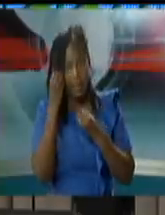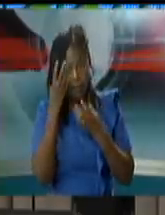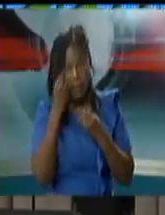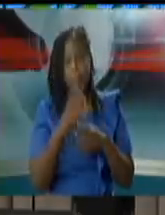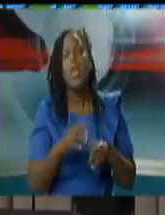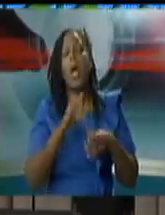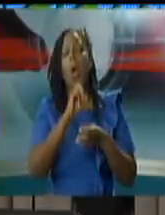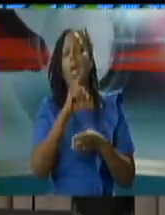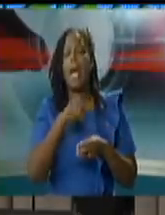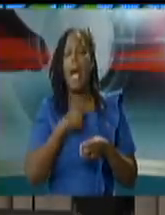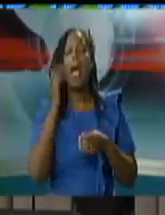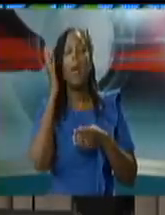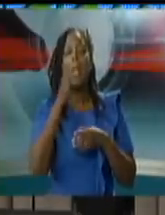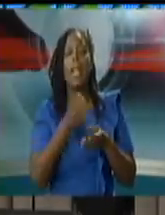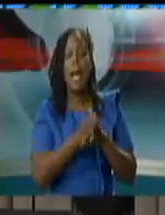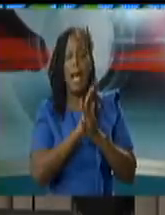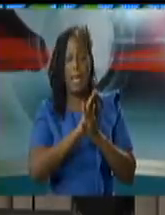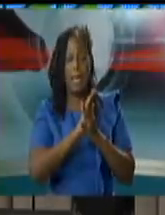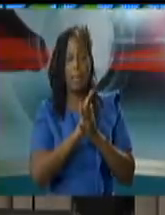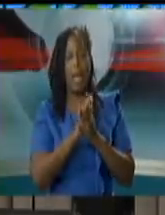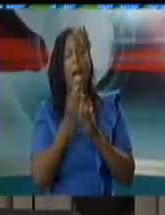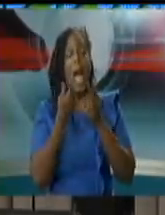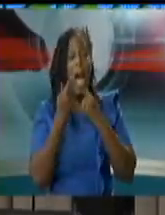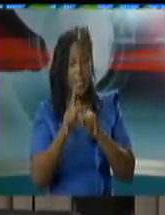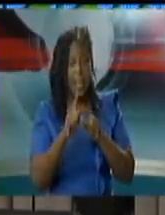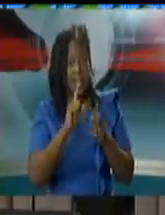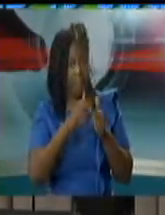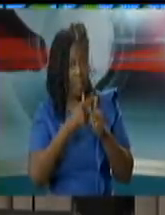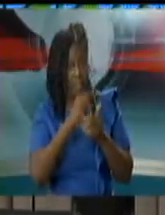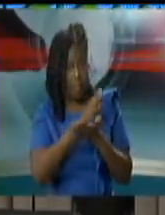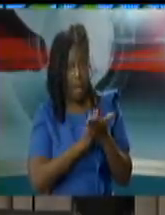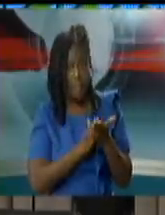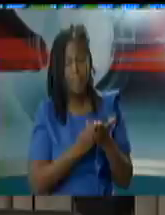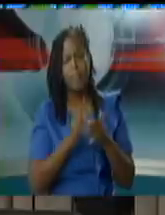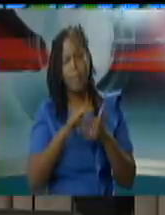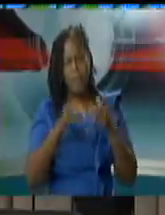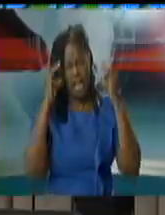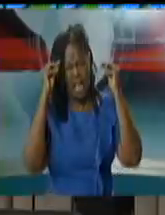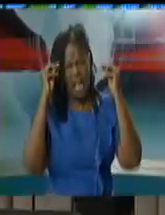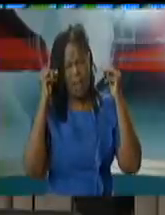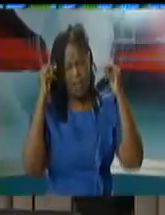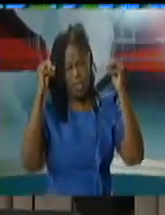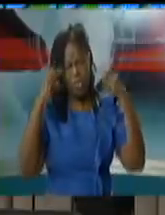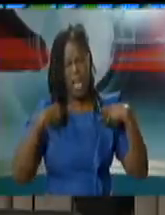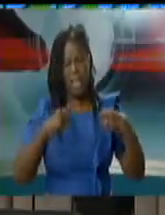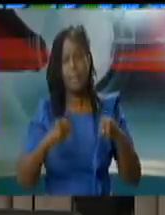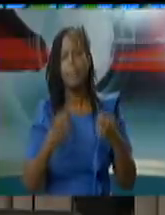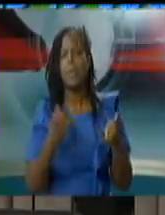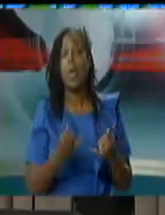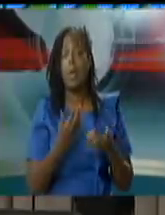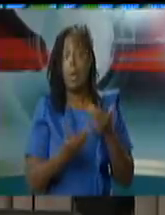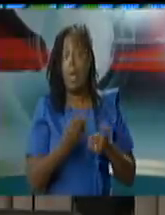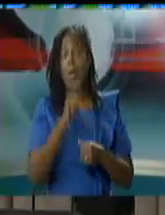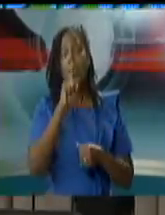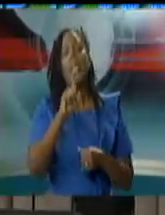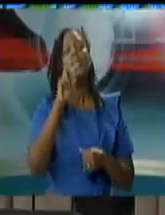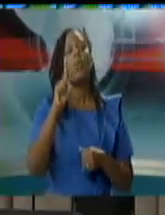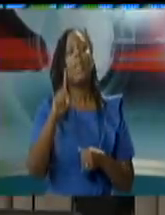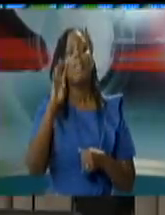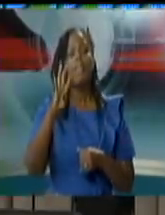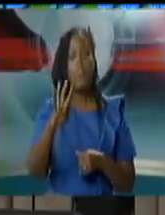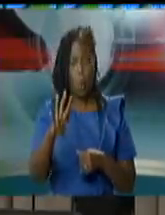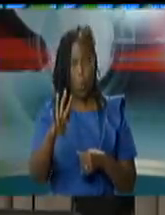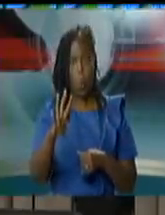part of the question which was supposed to health so of the roughly 114 cases